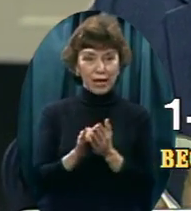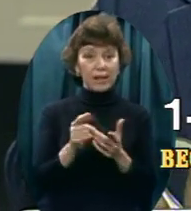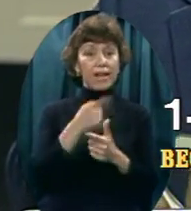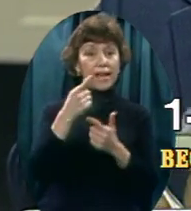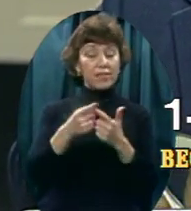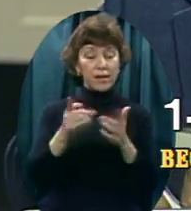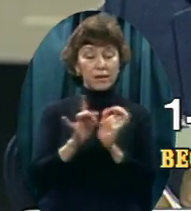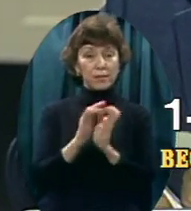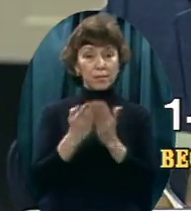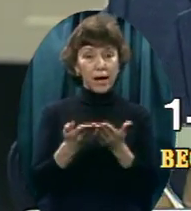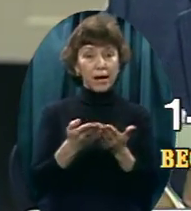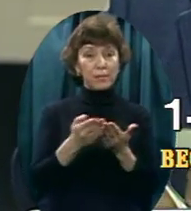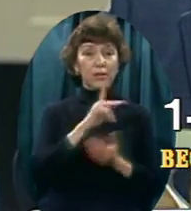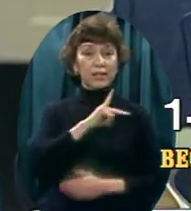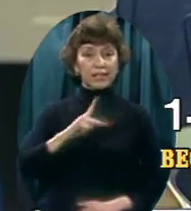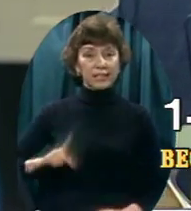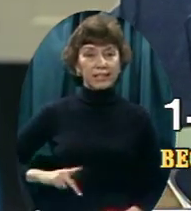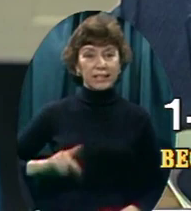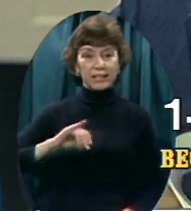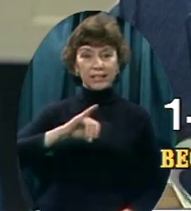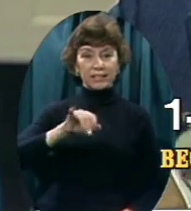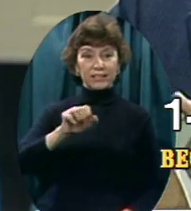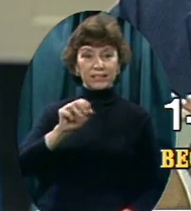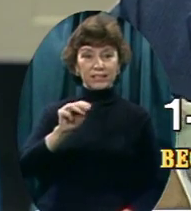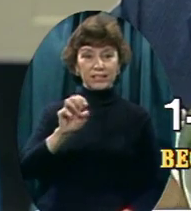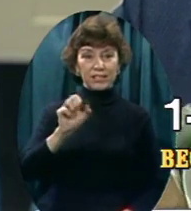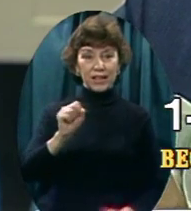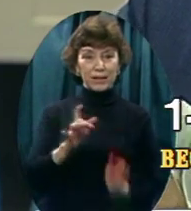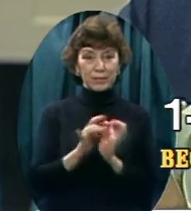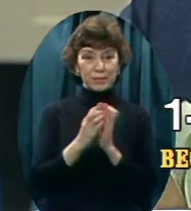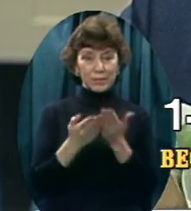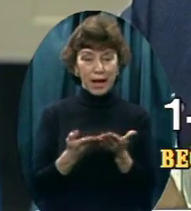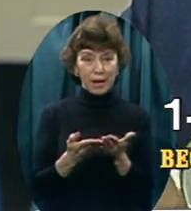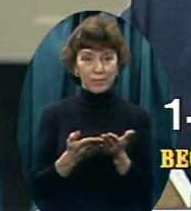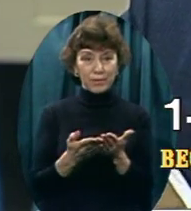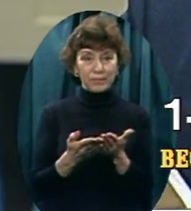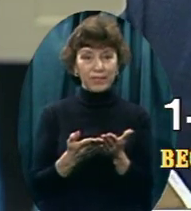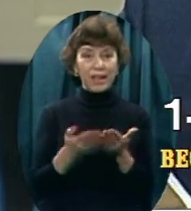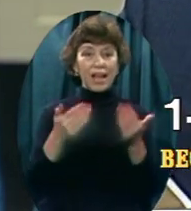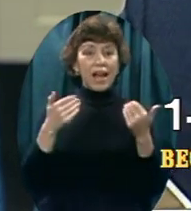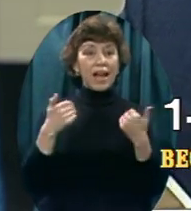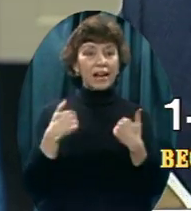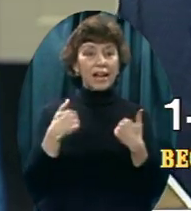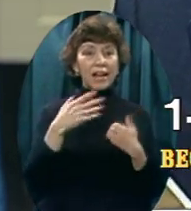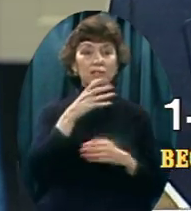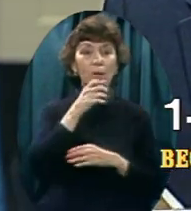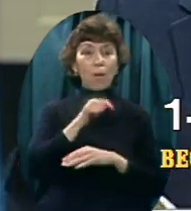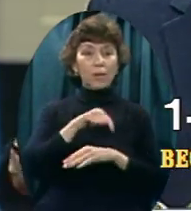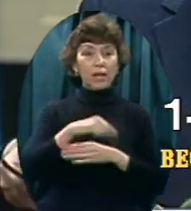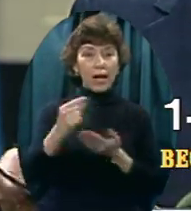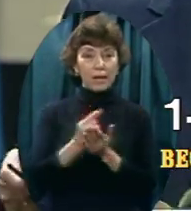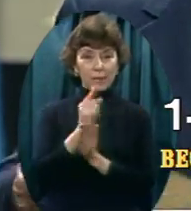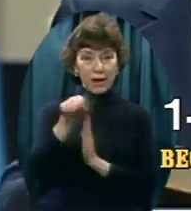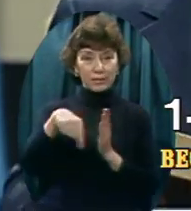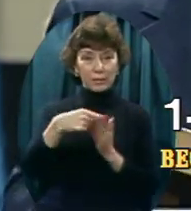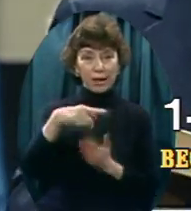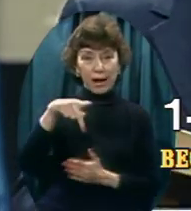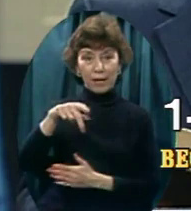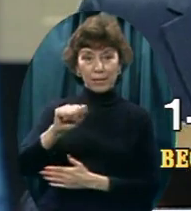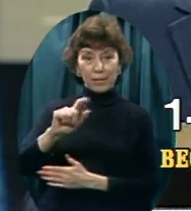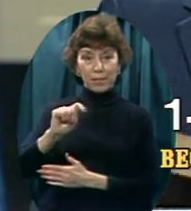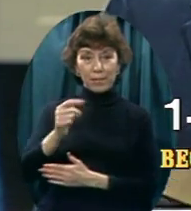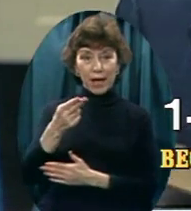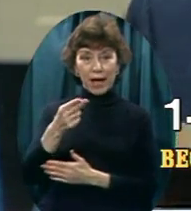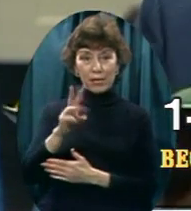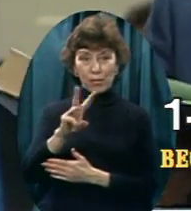Bible devotional called Bible Pathways, Old Time Gospel Hour Pathways, is here, a